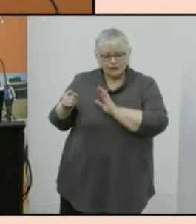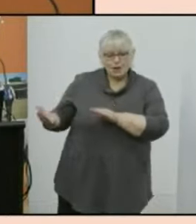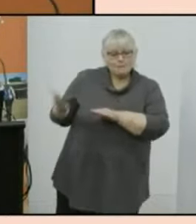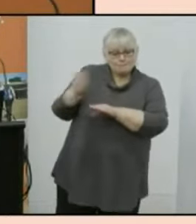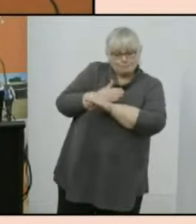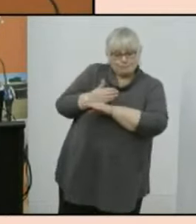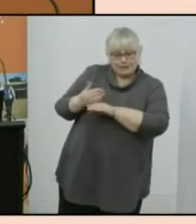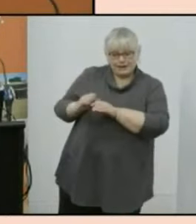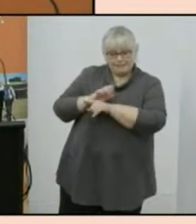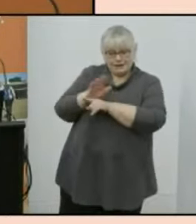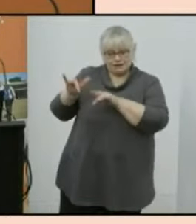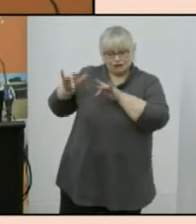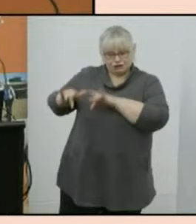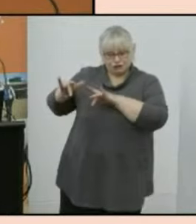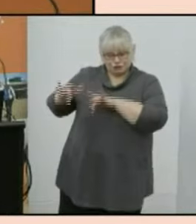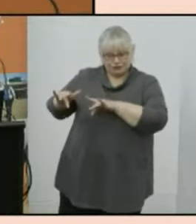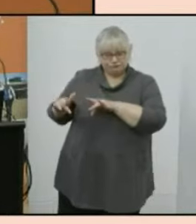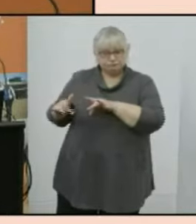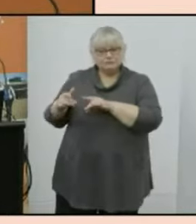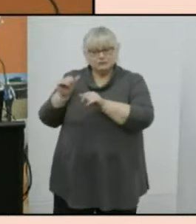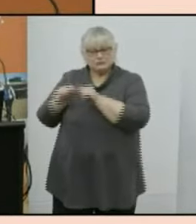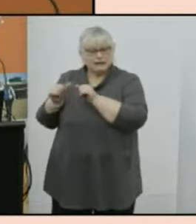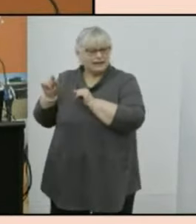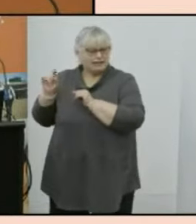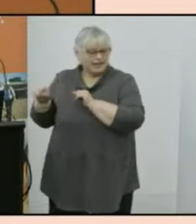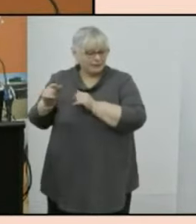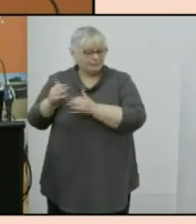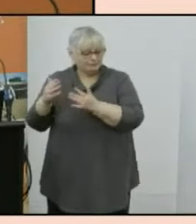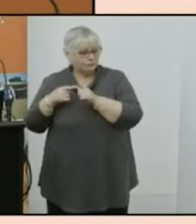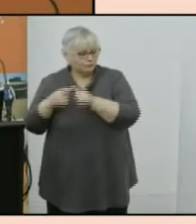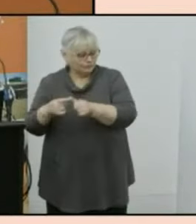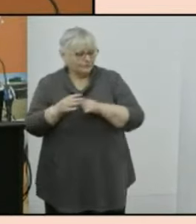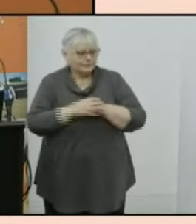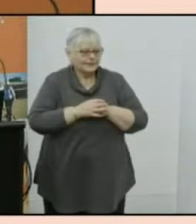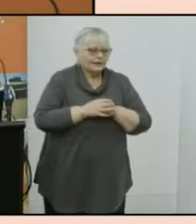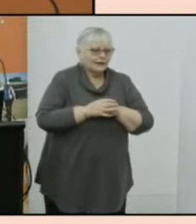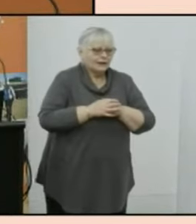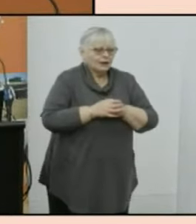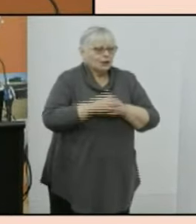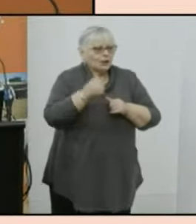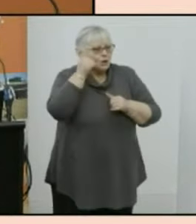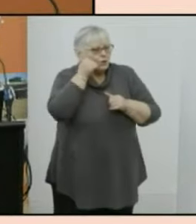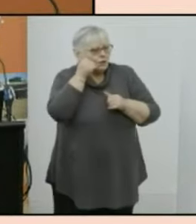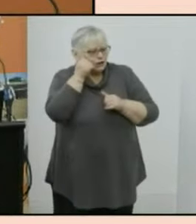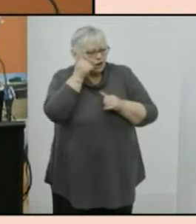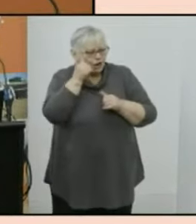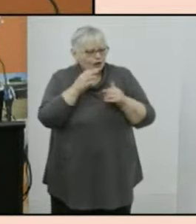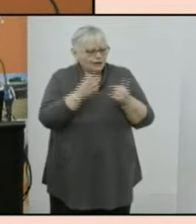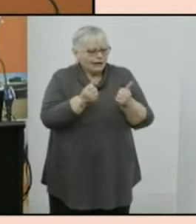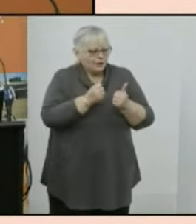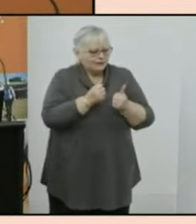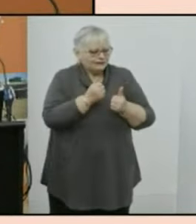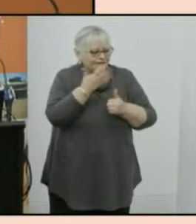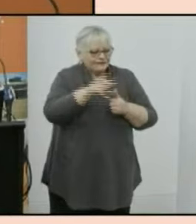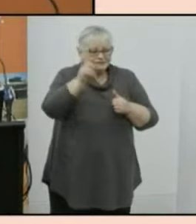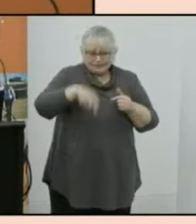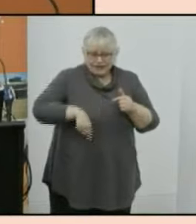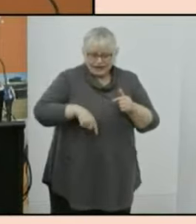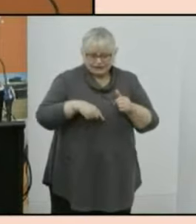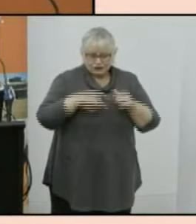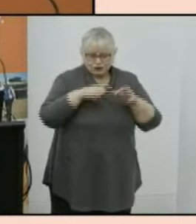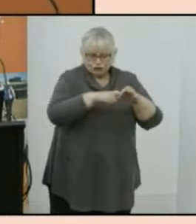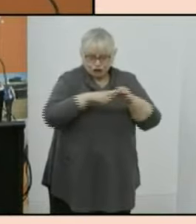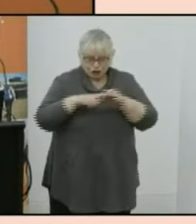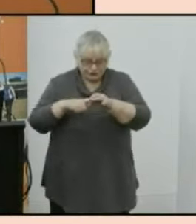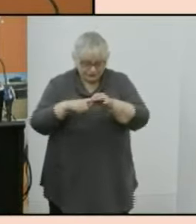-pandemic the panel also considered the results of the post-enumeration survey the survey of 50 000 households